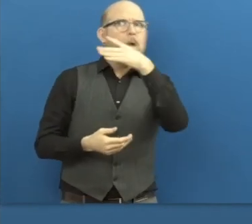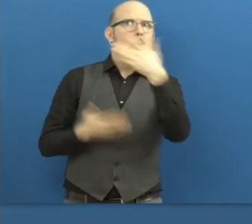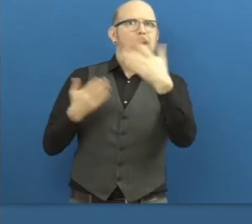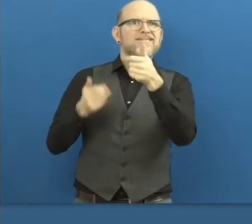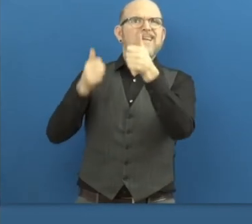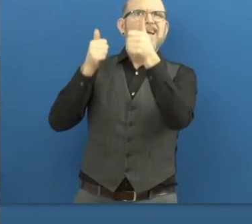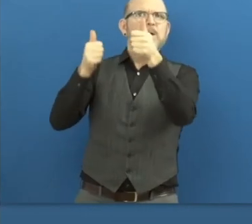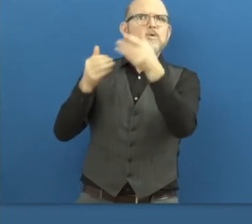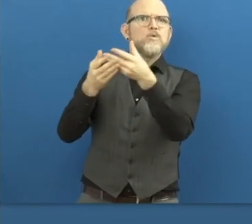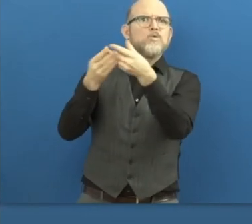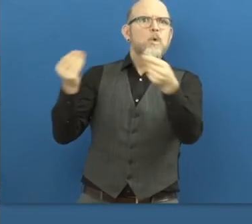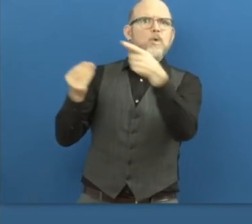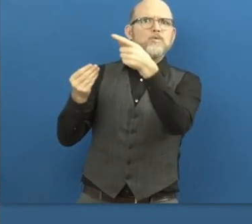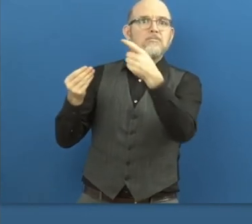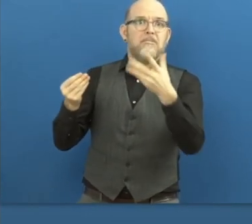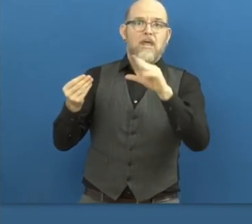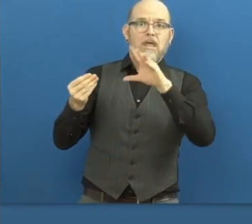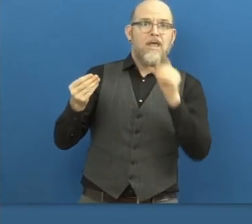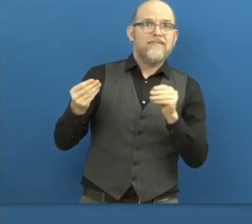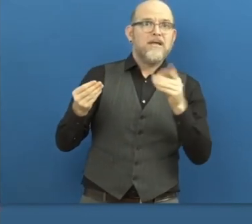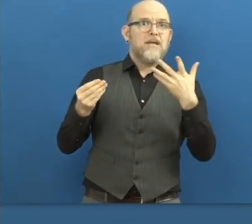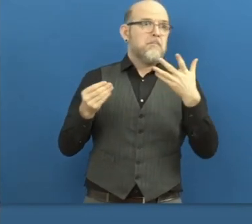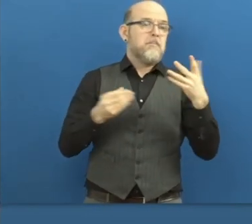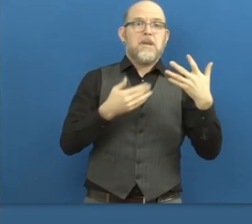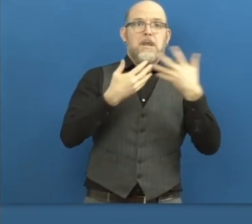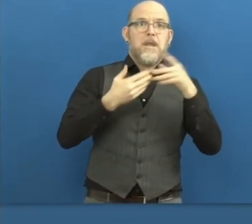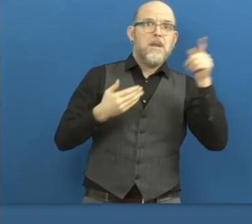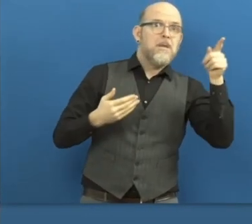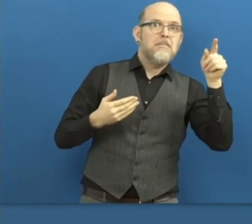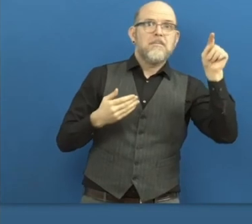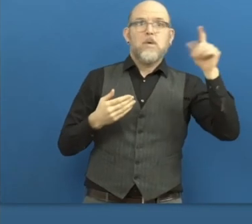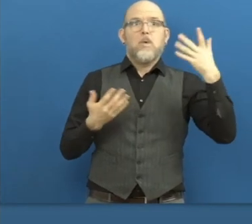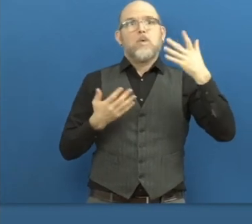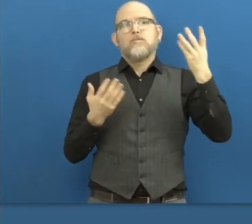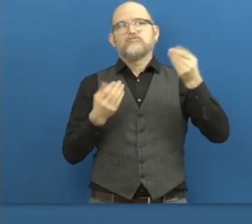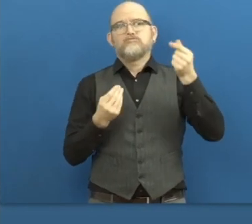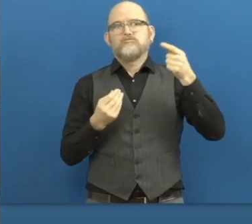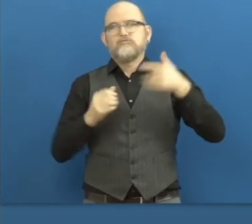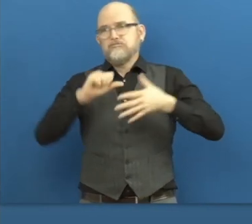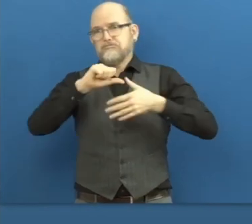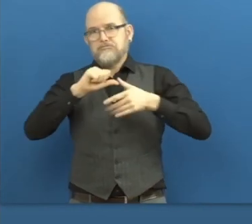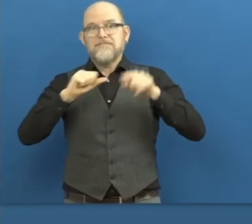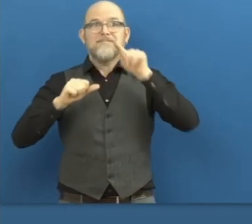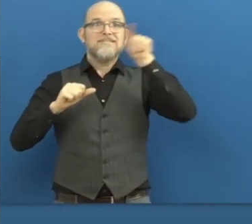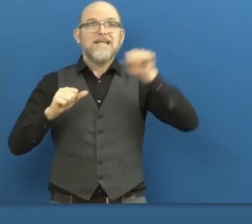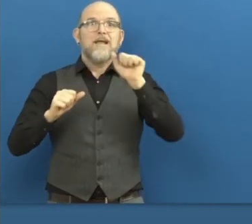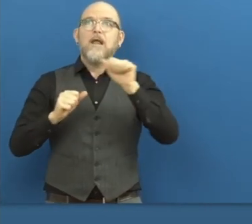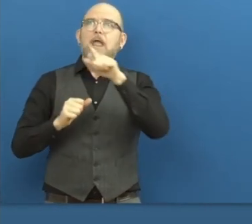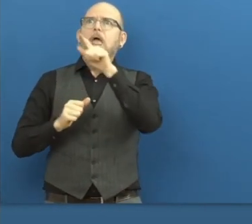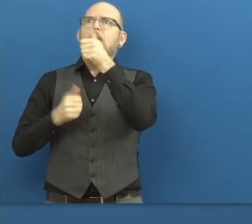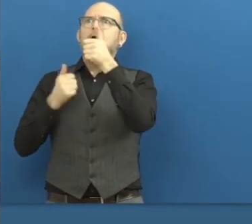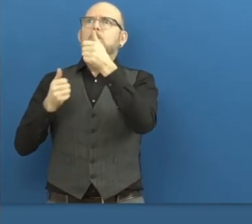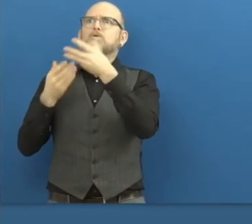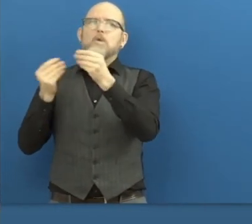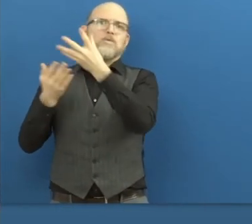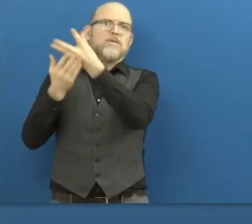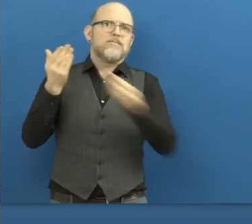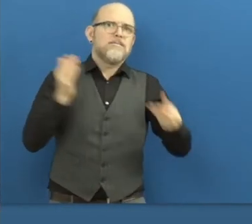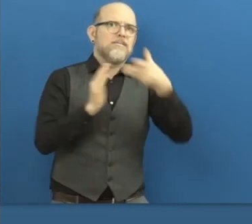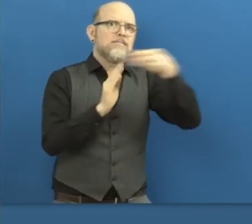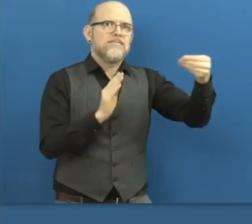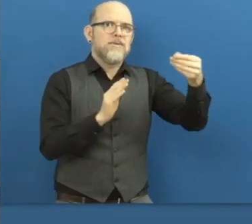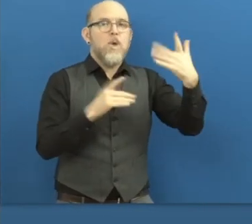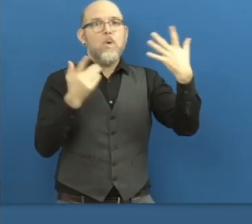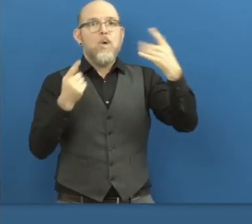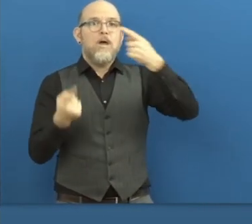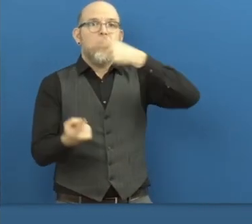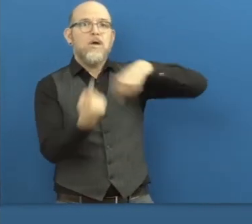vice versa. So I think that the goal here is to create a common platform of open knowledge and